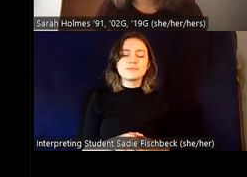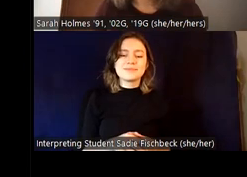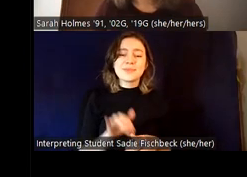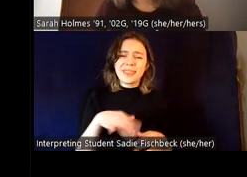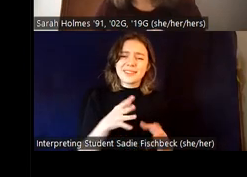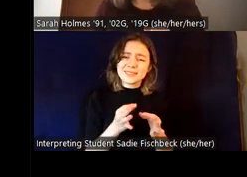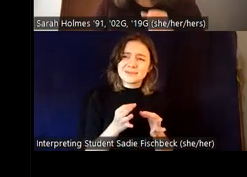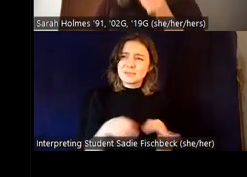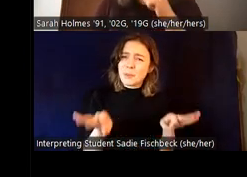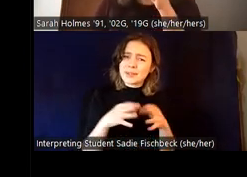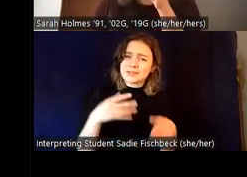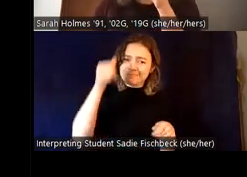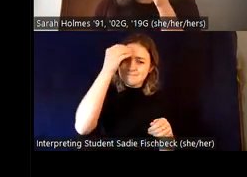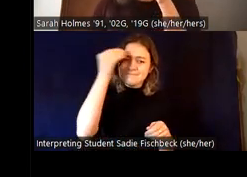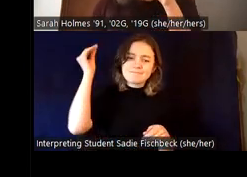important for everyone to remember.